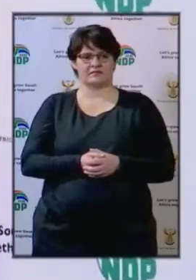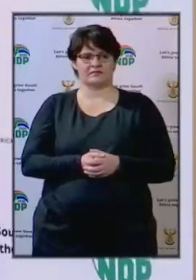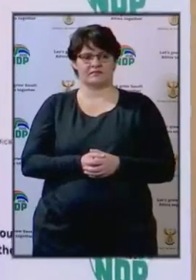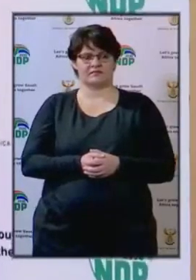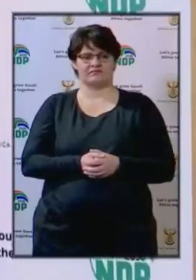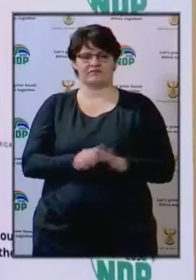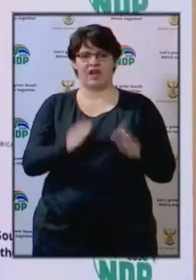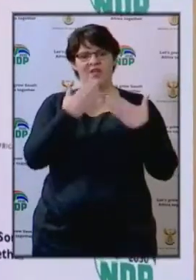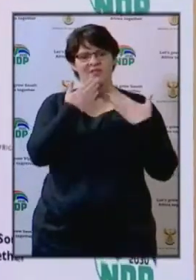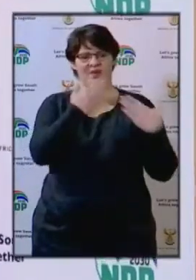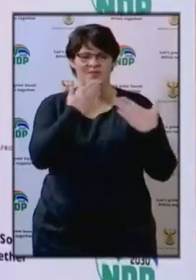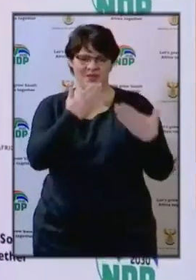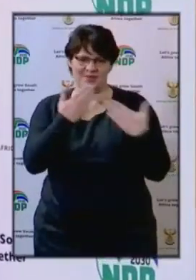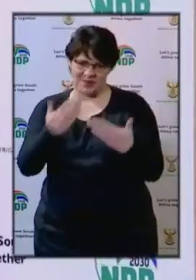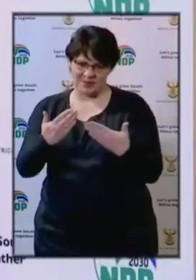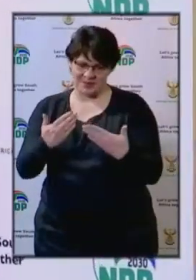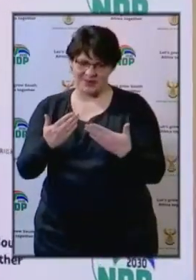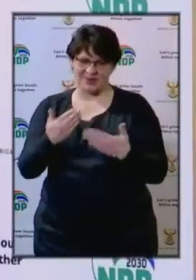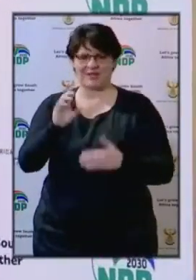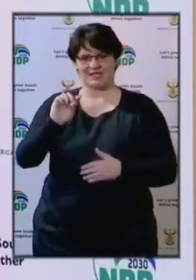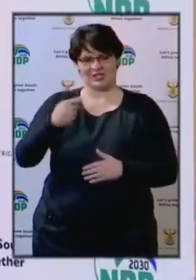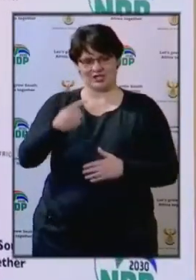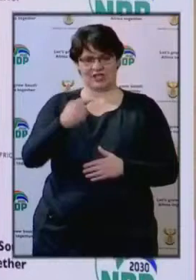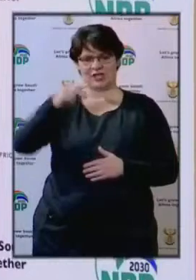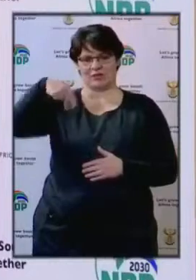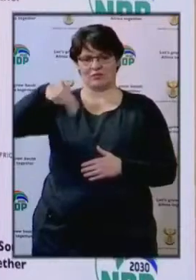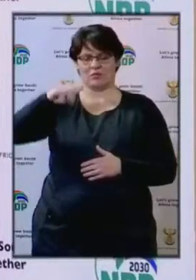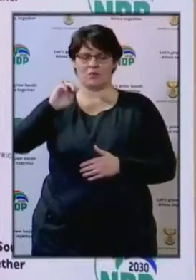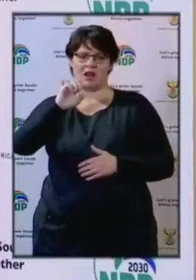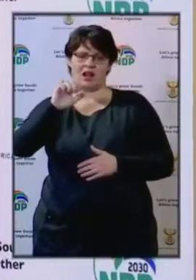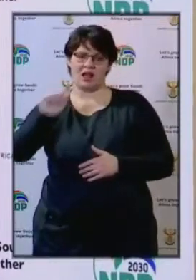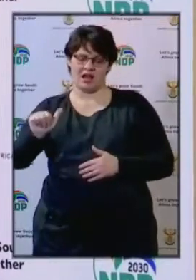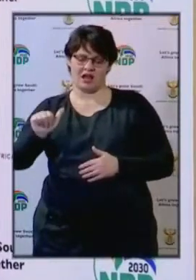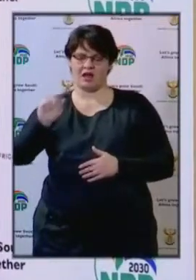Thank you very much, DG Pumla Williams.